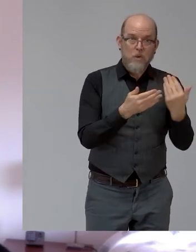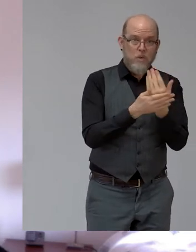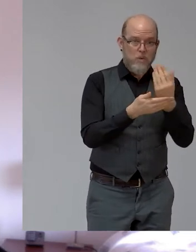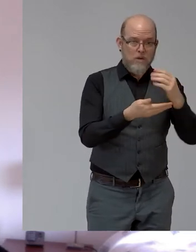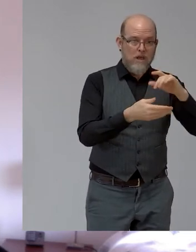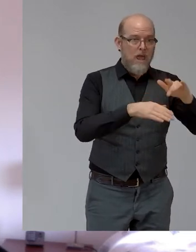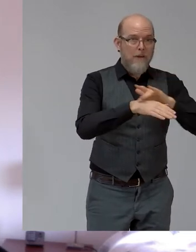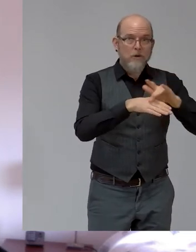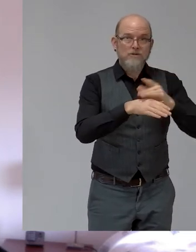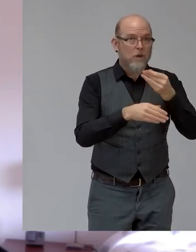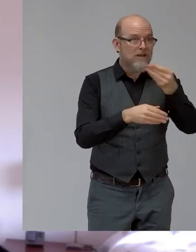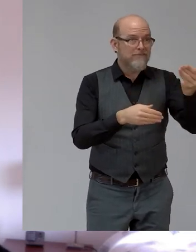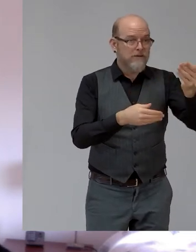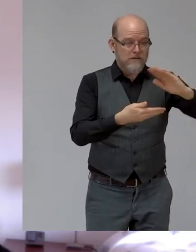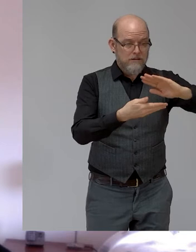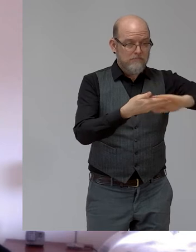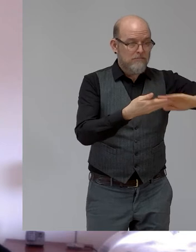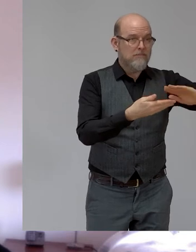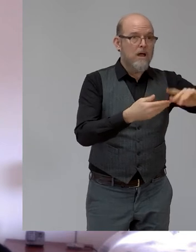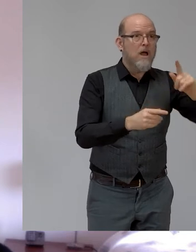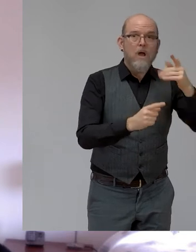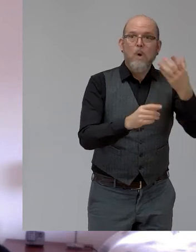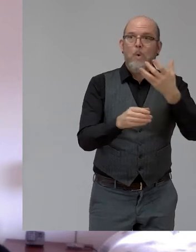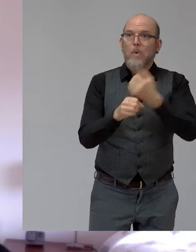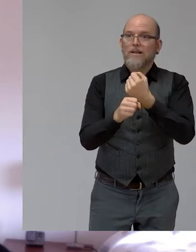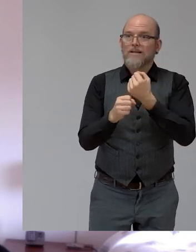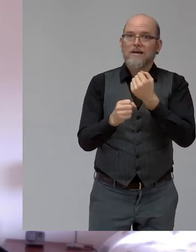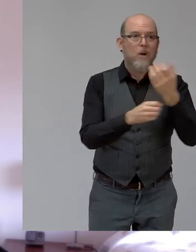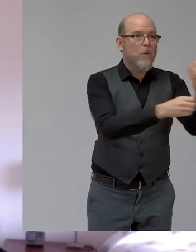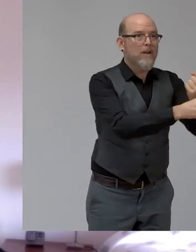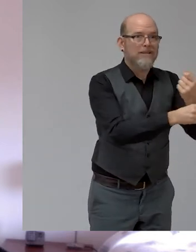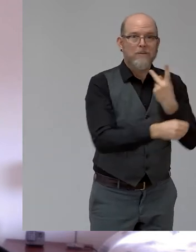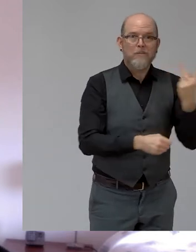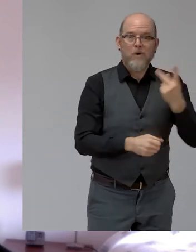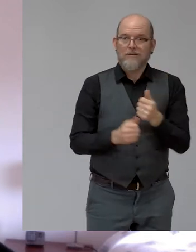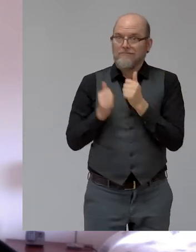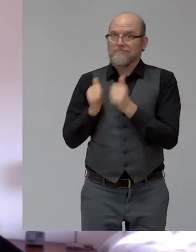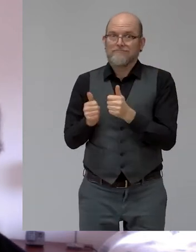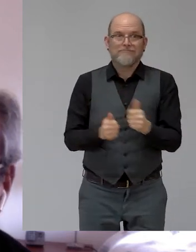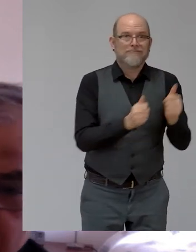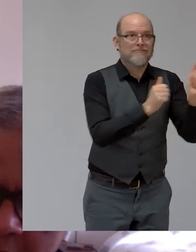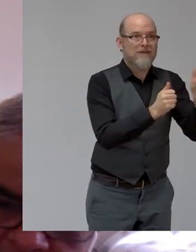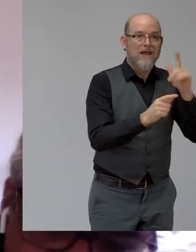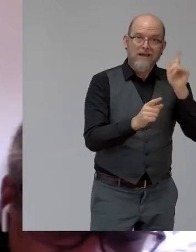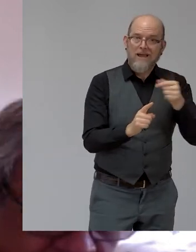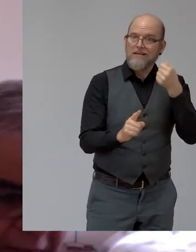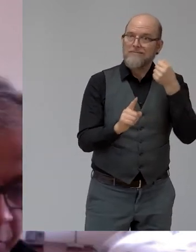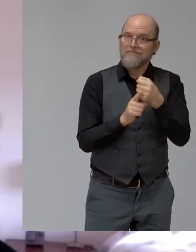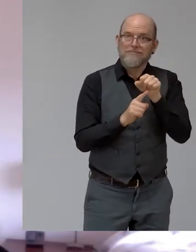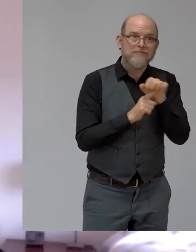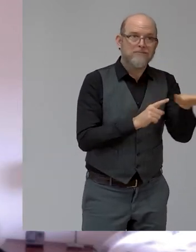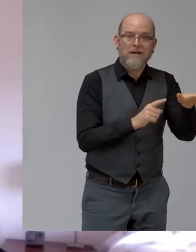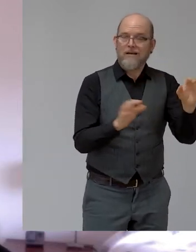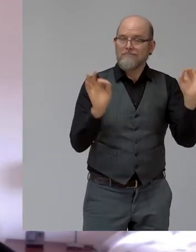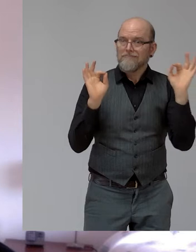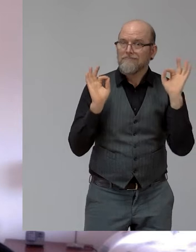-win from an inclusivity perspective, a win-win-win from allowing the customer